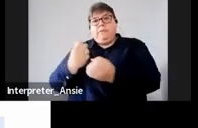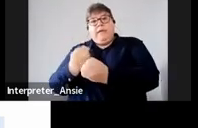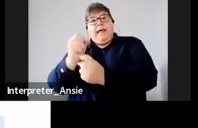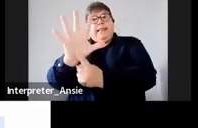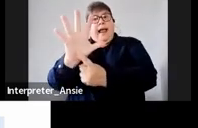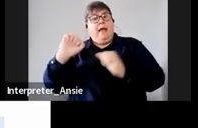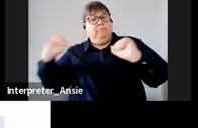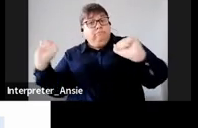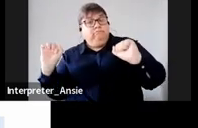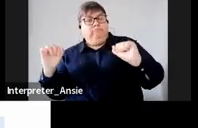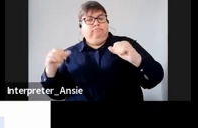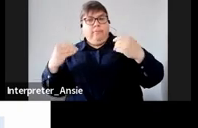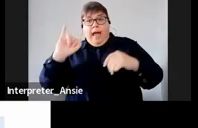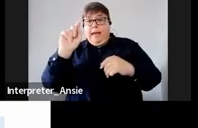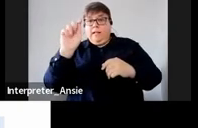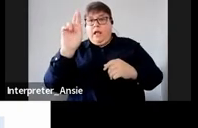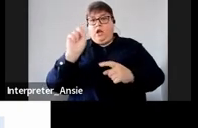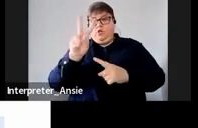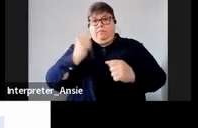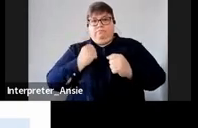their ITR 12 return